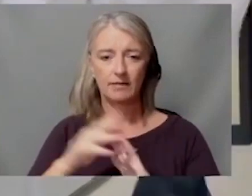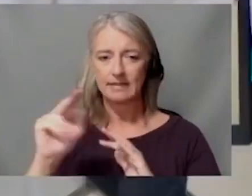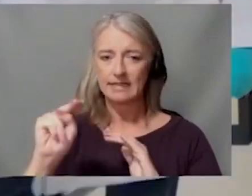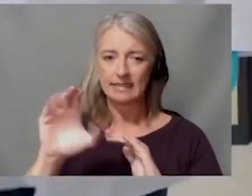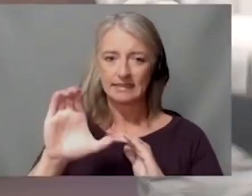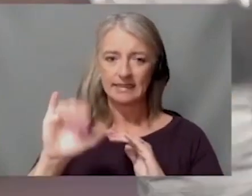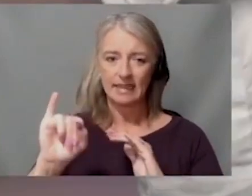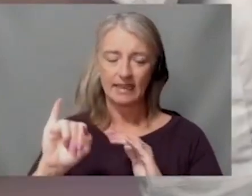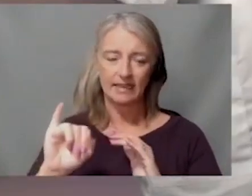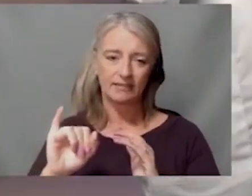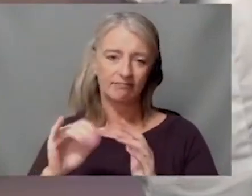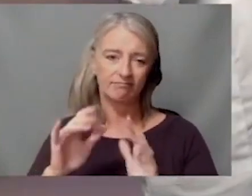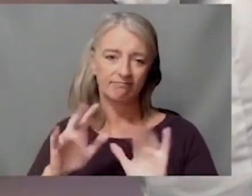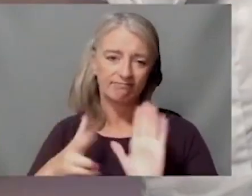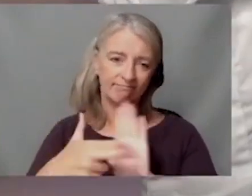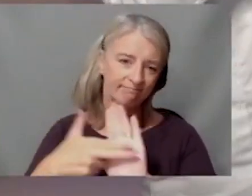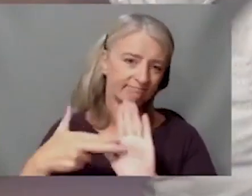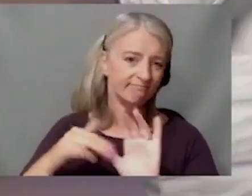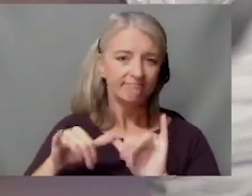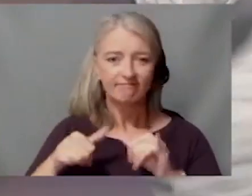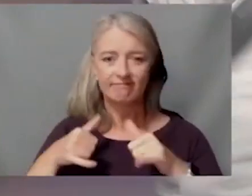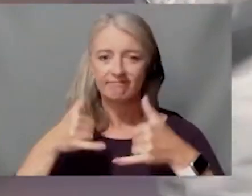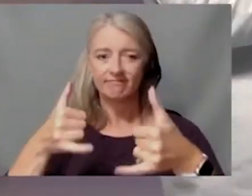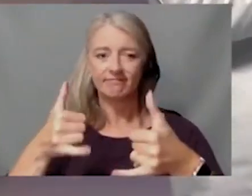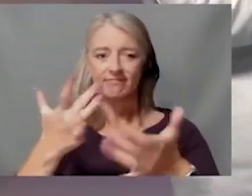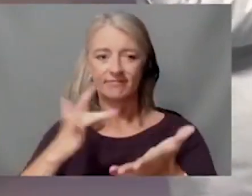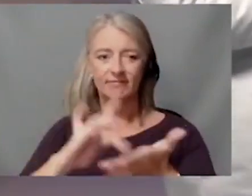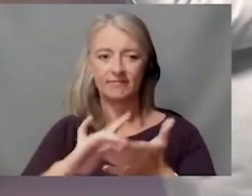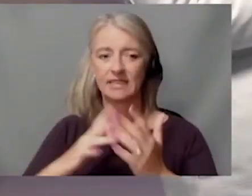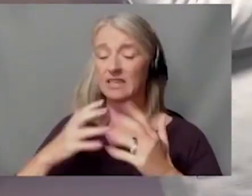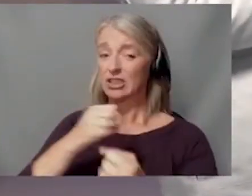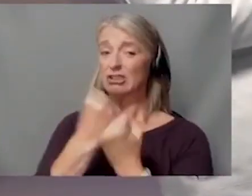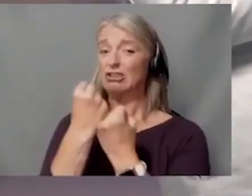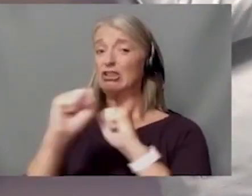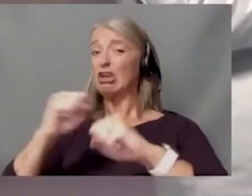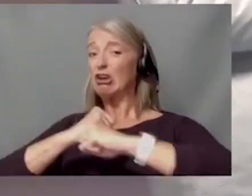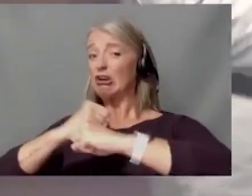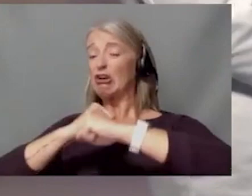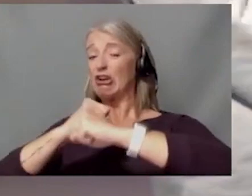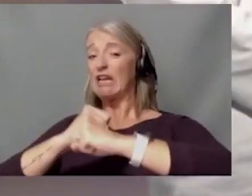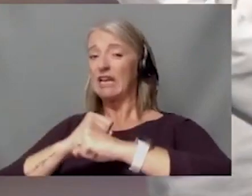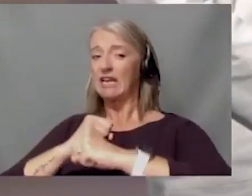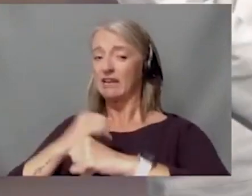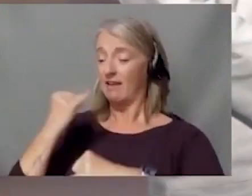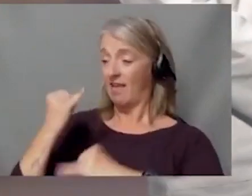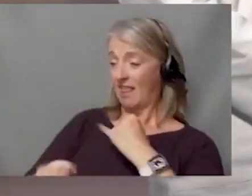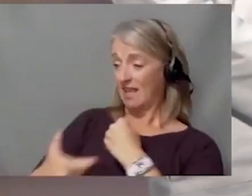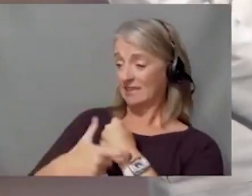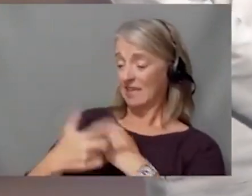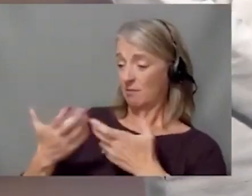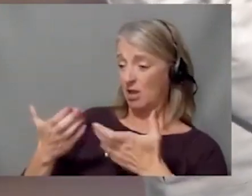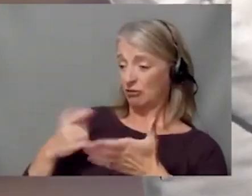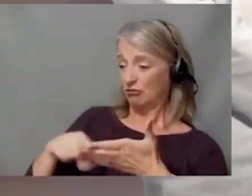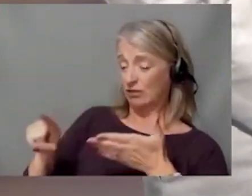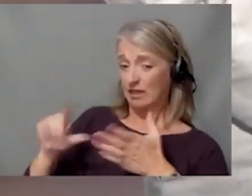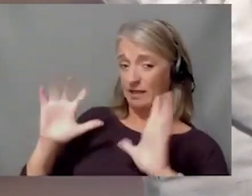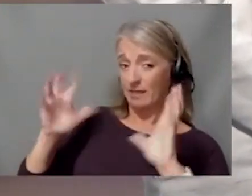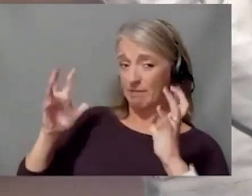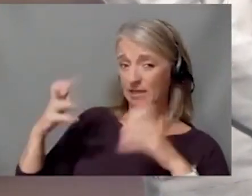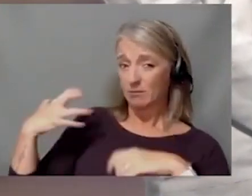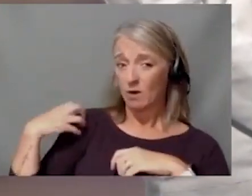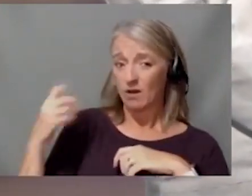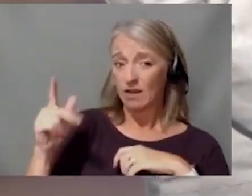center. Security! Last time I checked, the basketball coach at KU was Roy Williams.